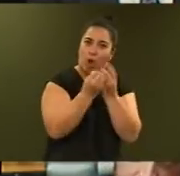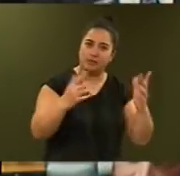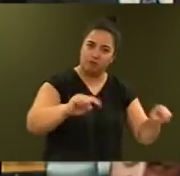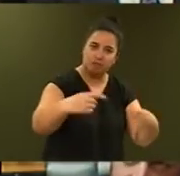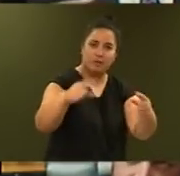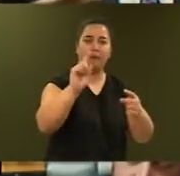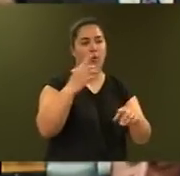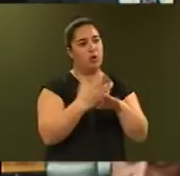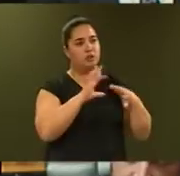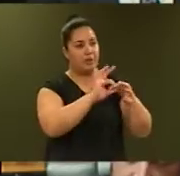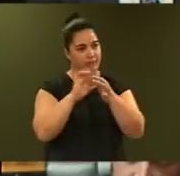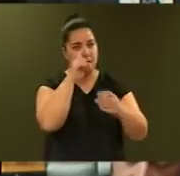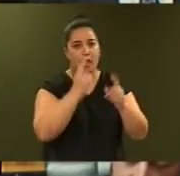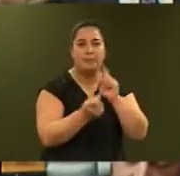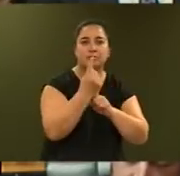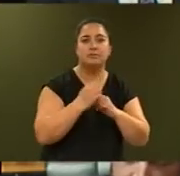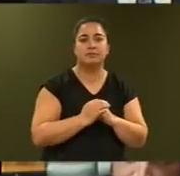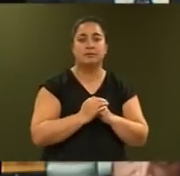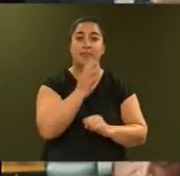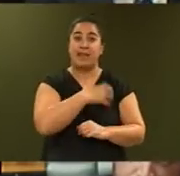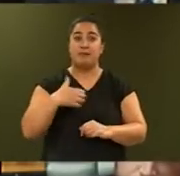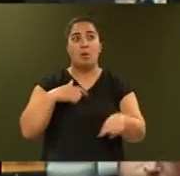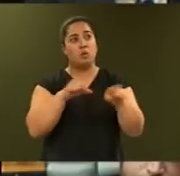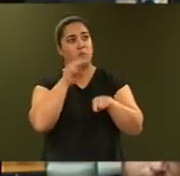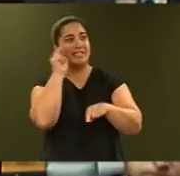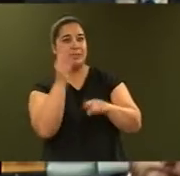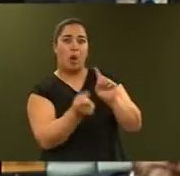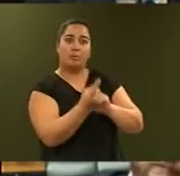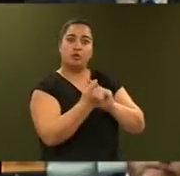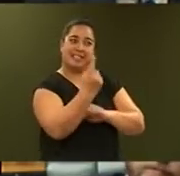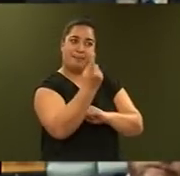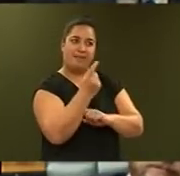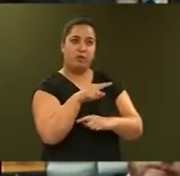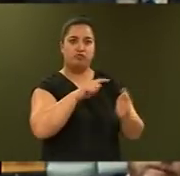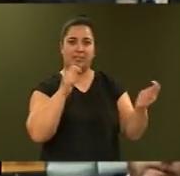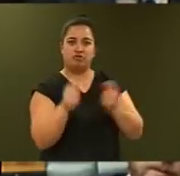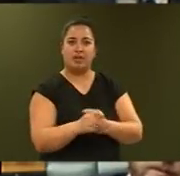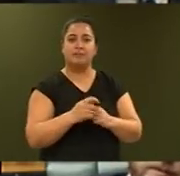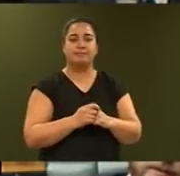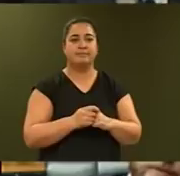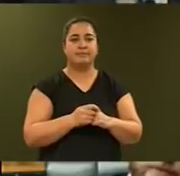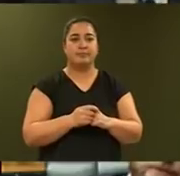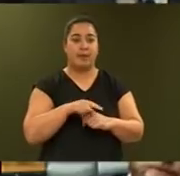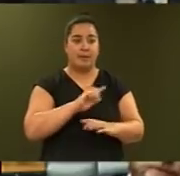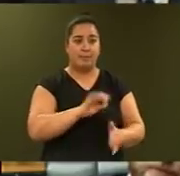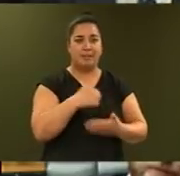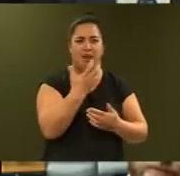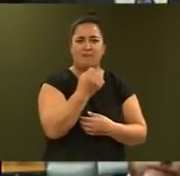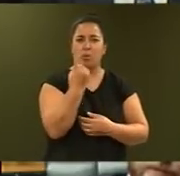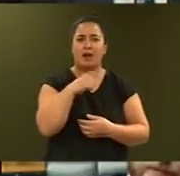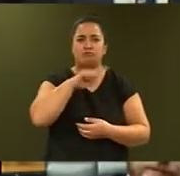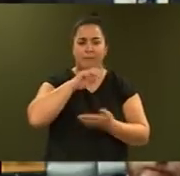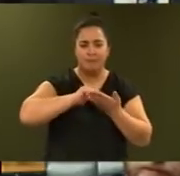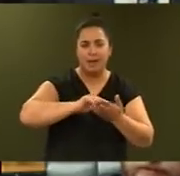The Government also sees the opportunity that this transition provides. Budget 2018 sets aside $100 million of new